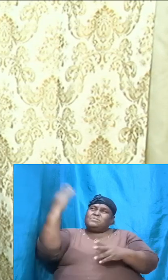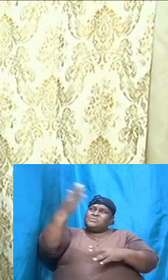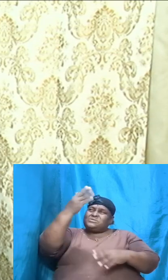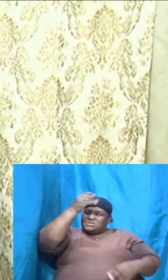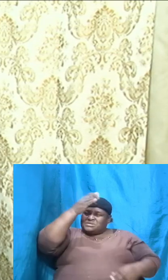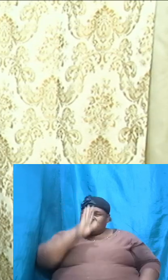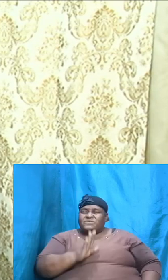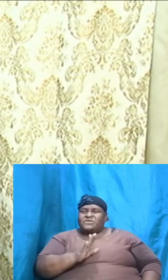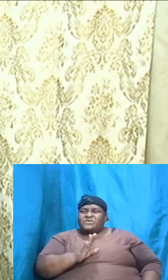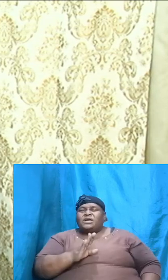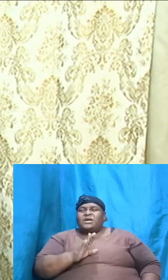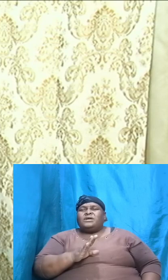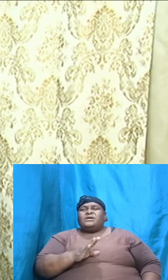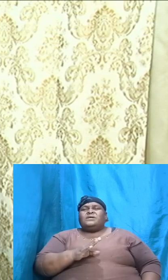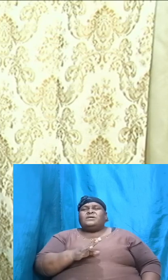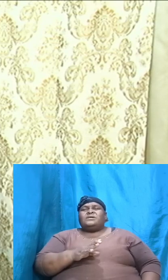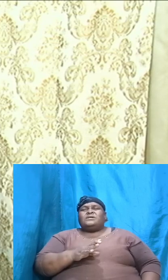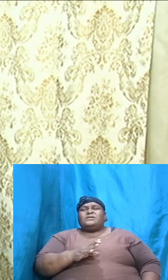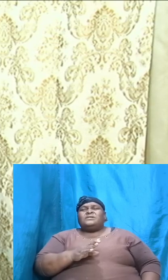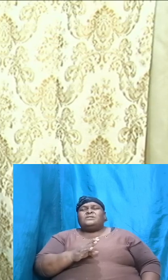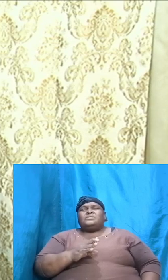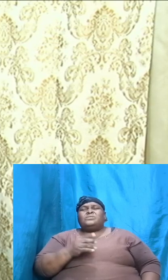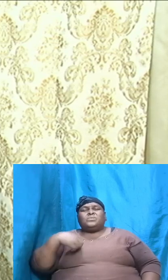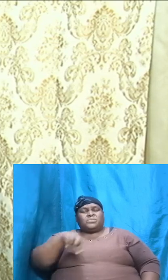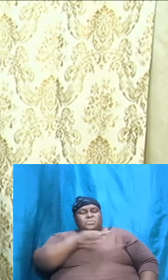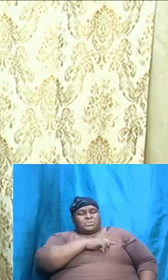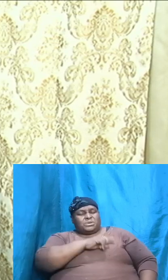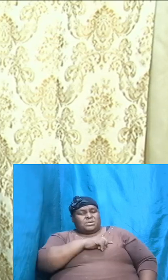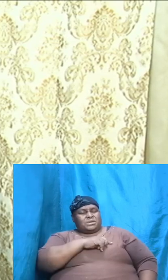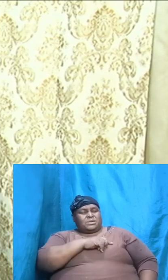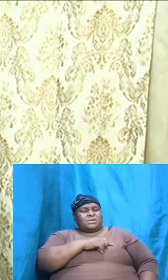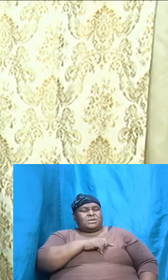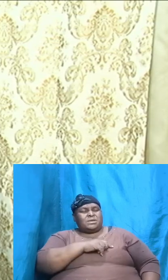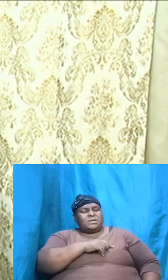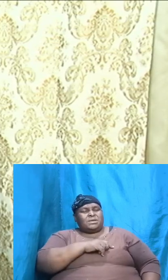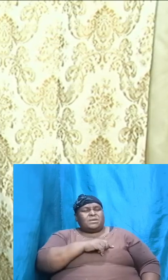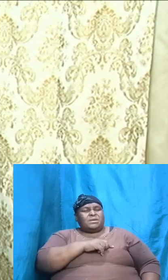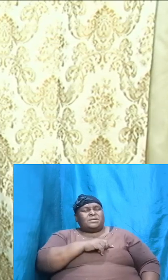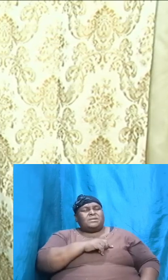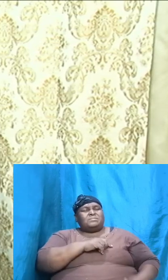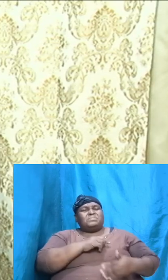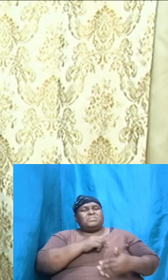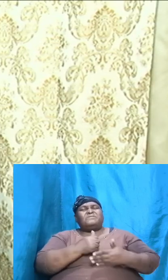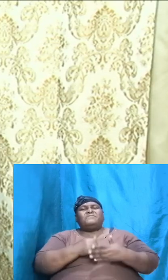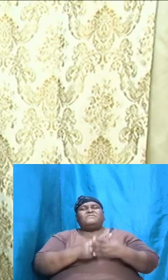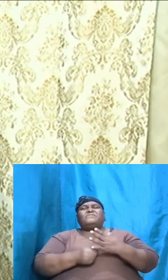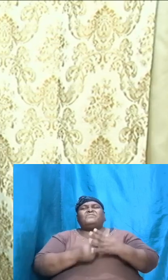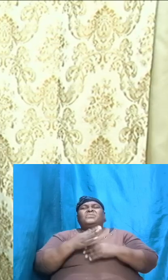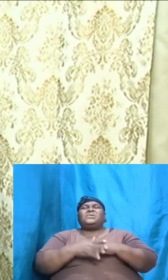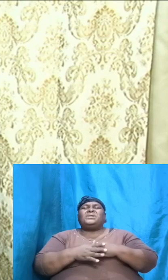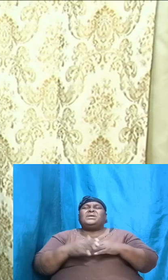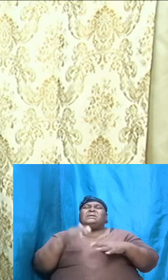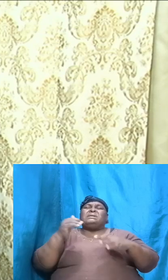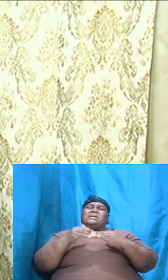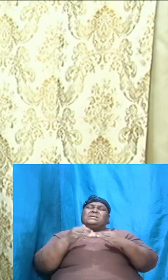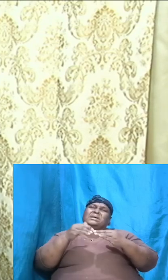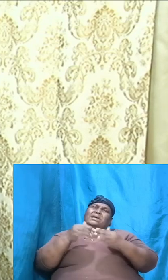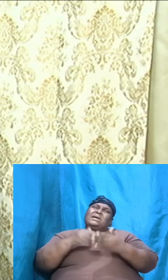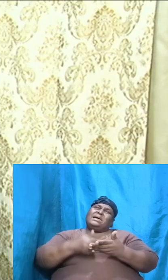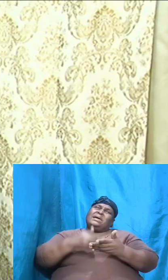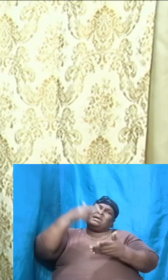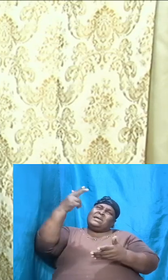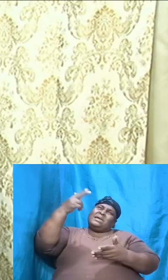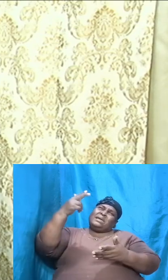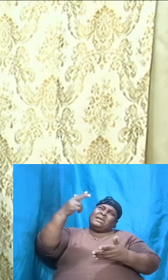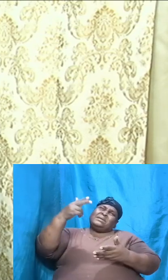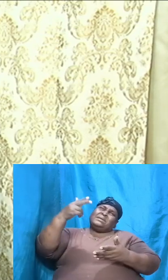is transitory. We tend to ebb and flow and we're at a peak and then we come to a little trough